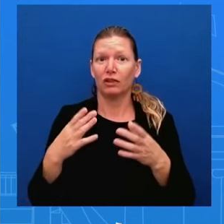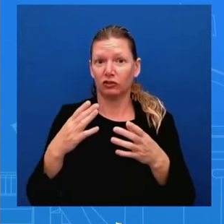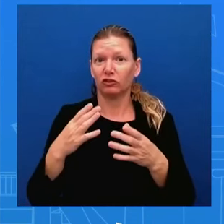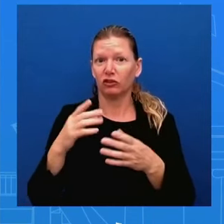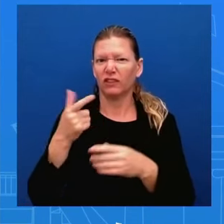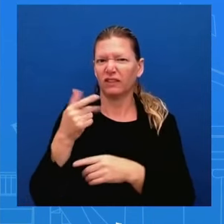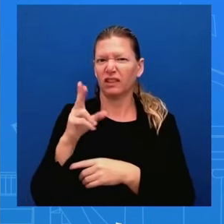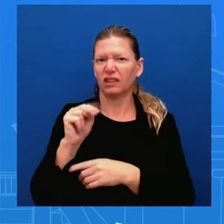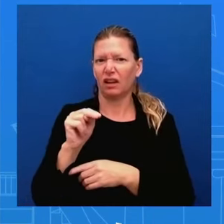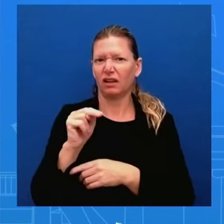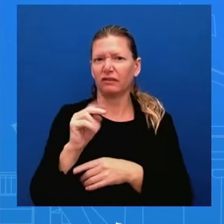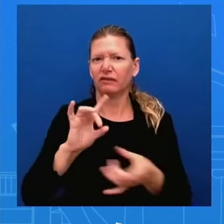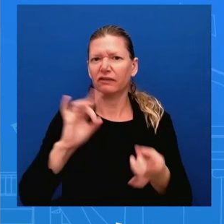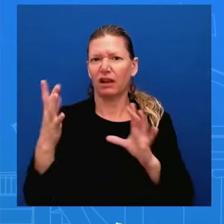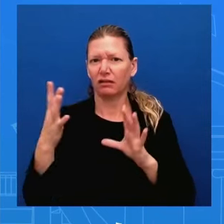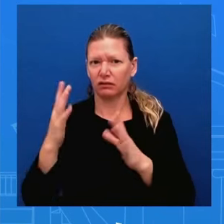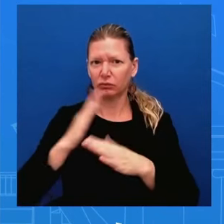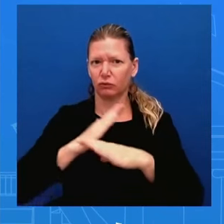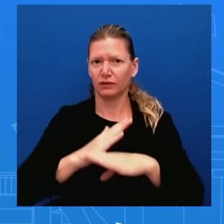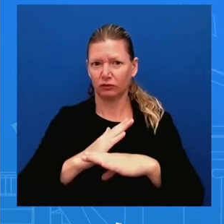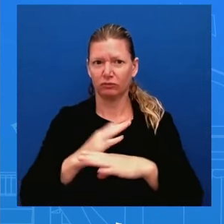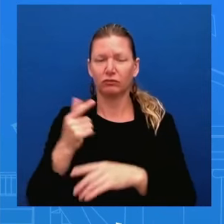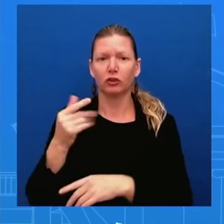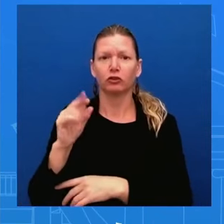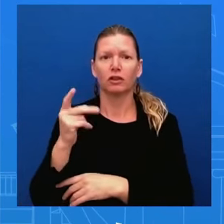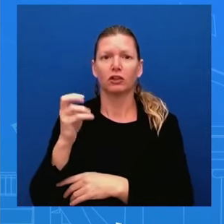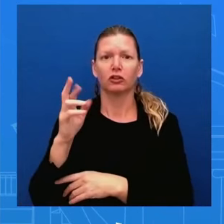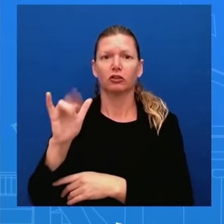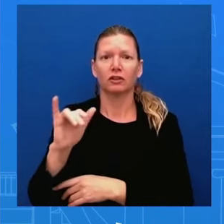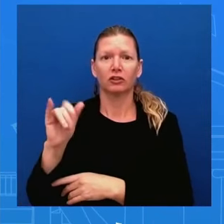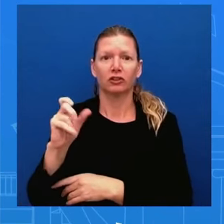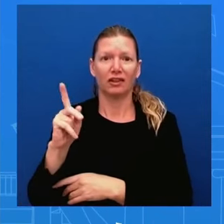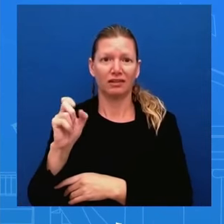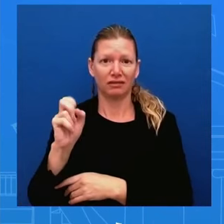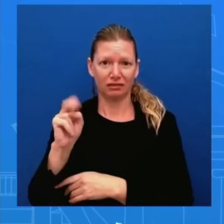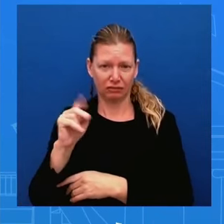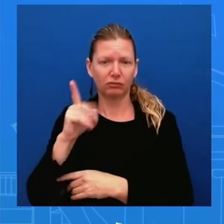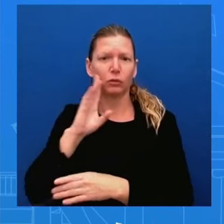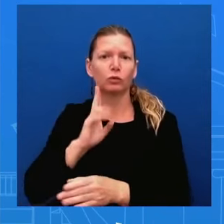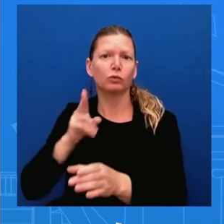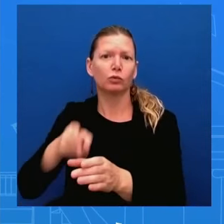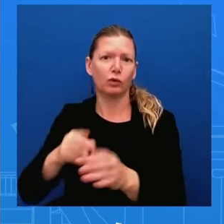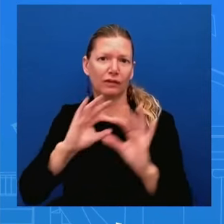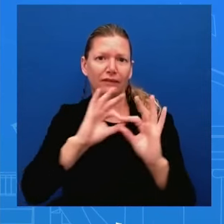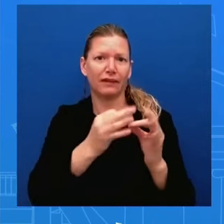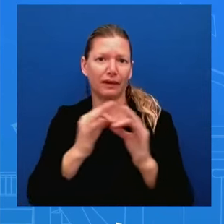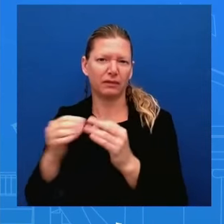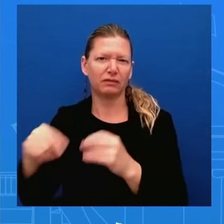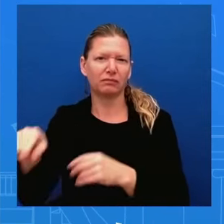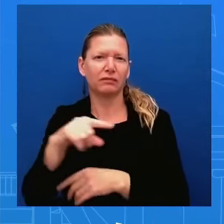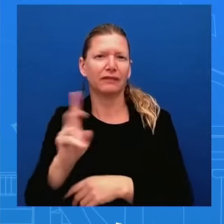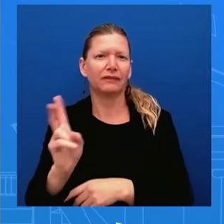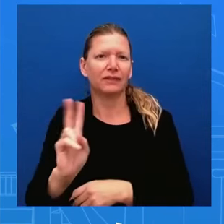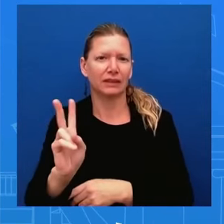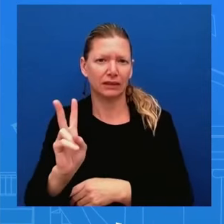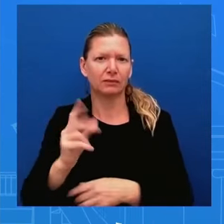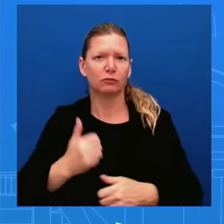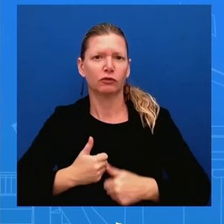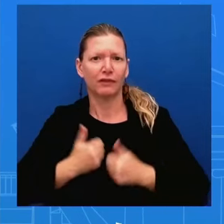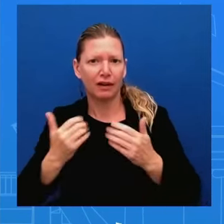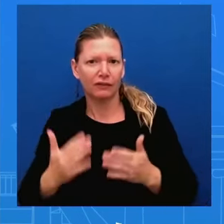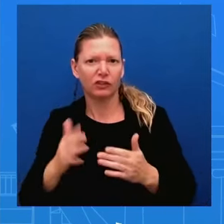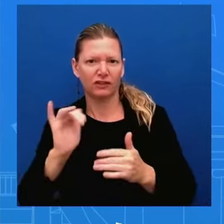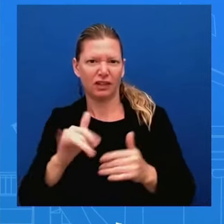victims and survivors of the shooting for a ceremony of reflection in buffalo where he will deliver a letter